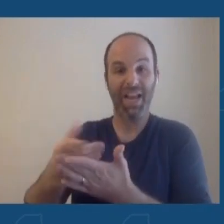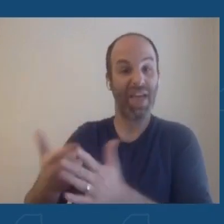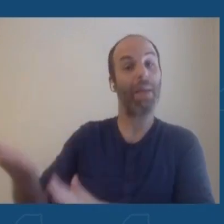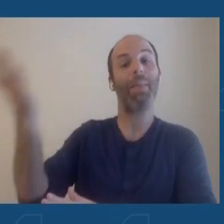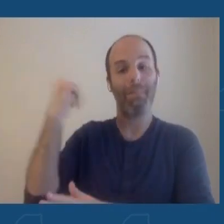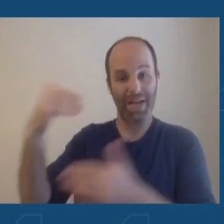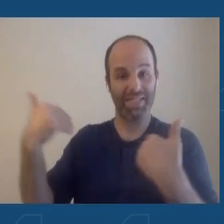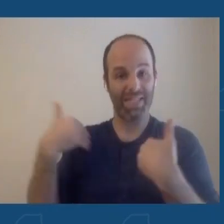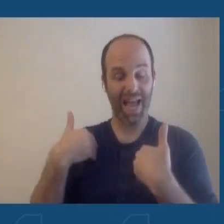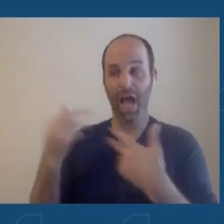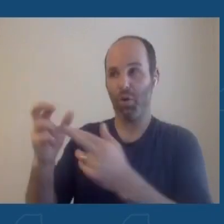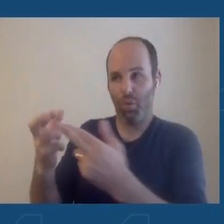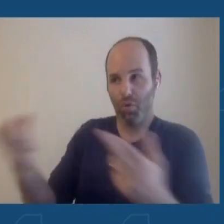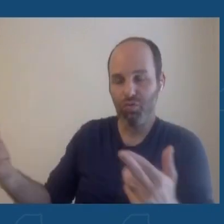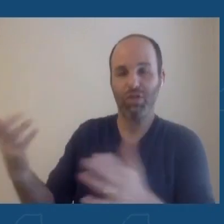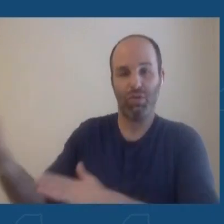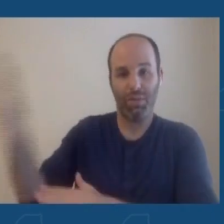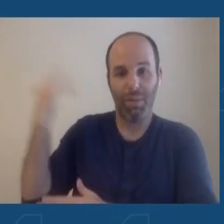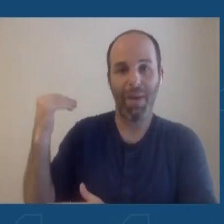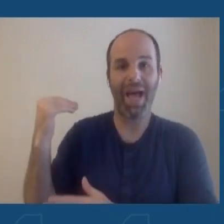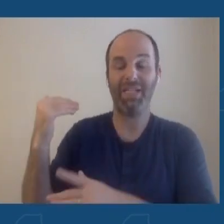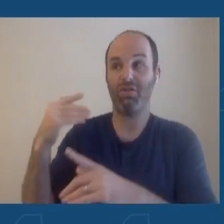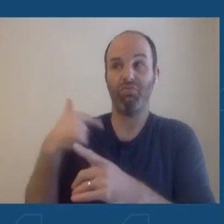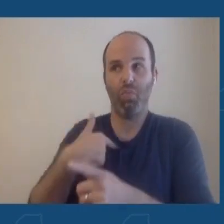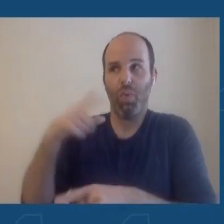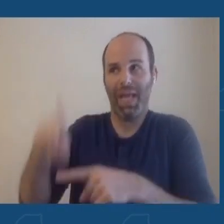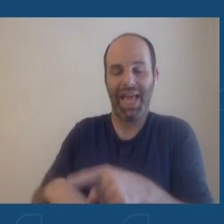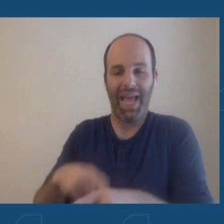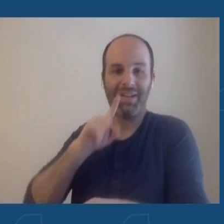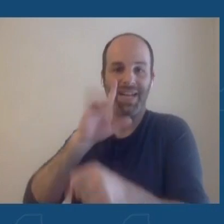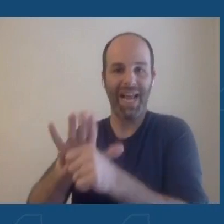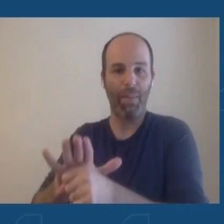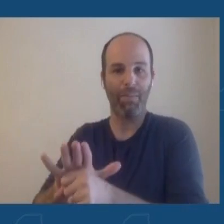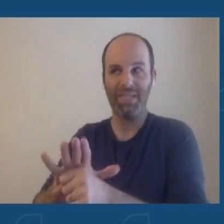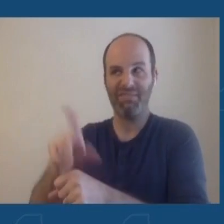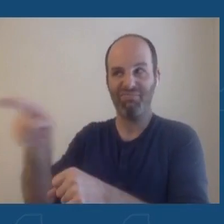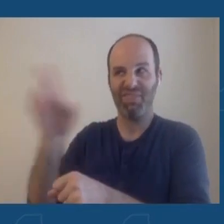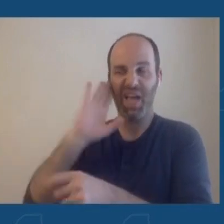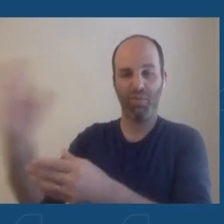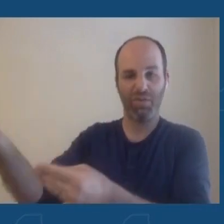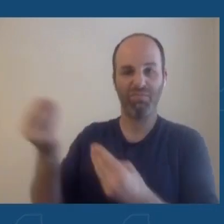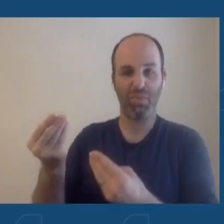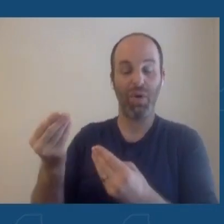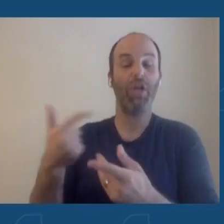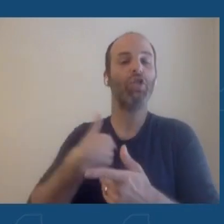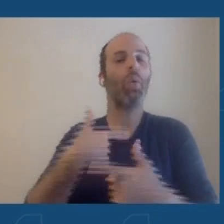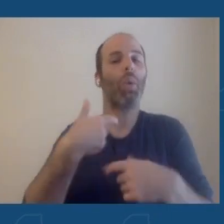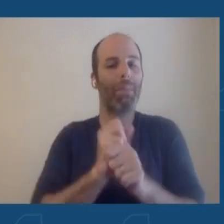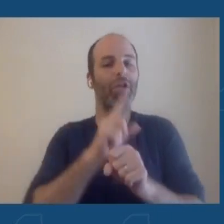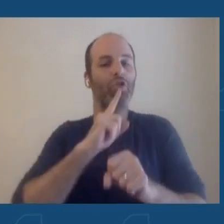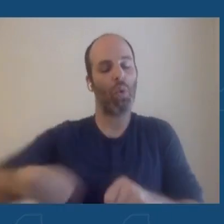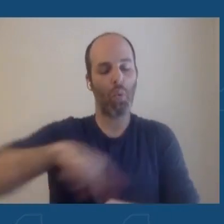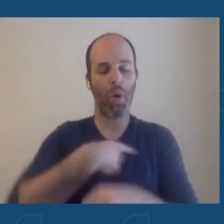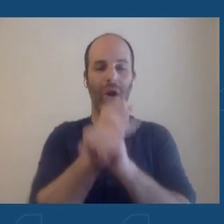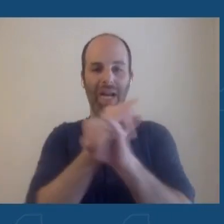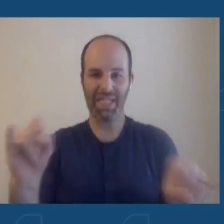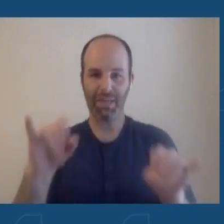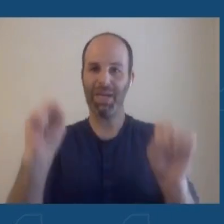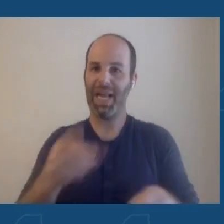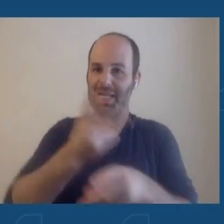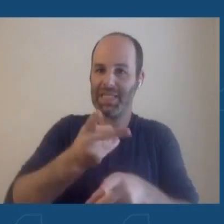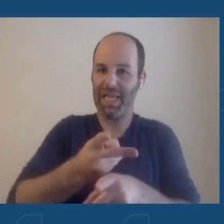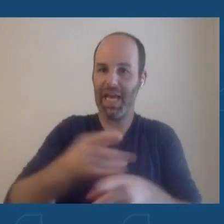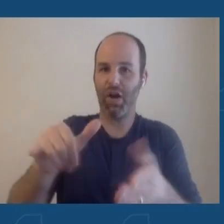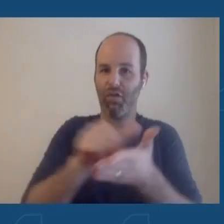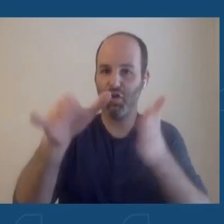be there with the resources. So this is ensuring that we can be independent and take care of our residents. Also, a part of our strategy is to